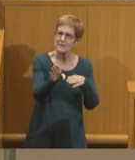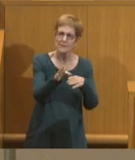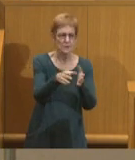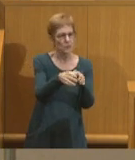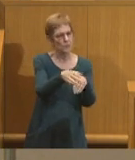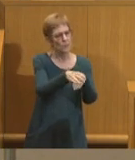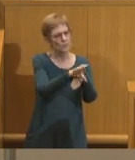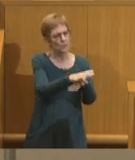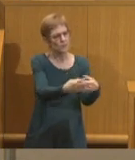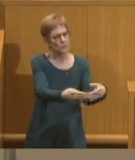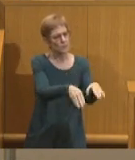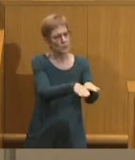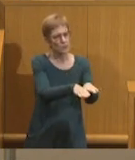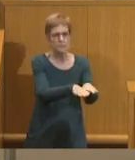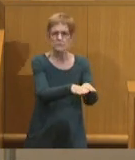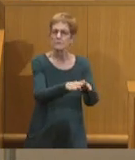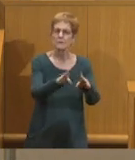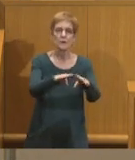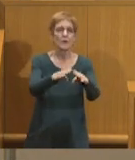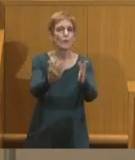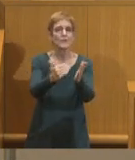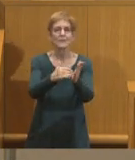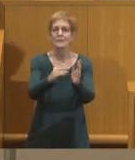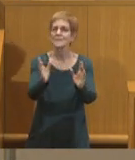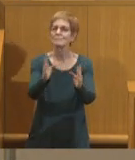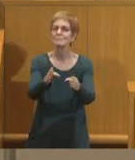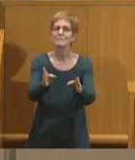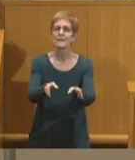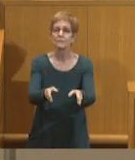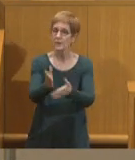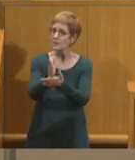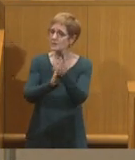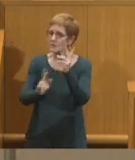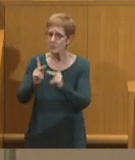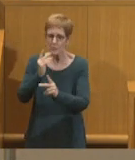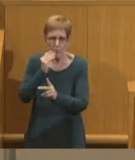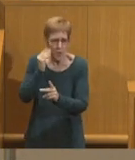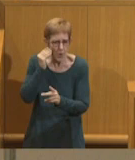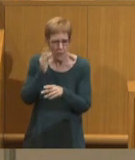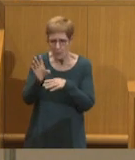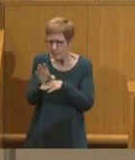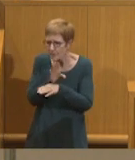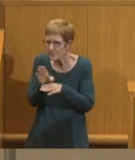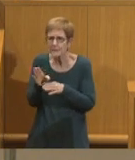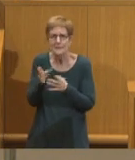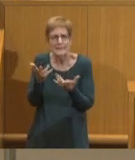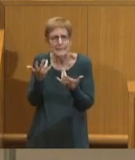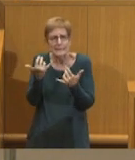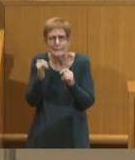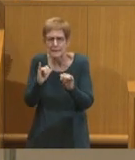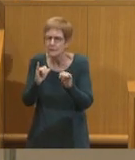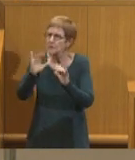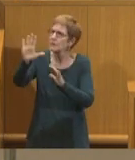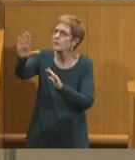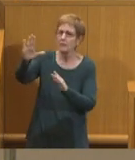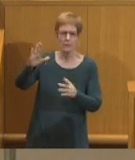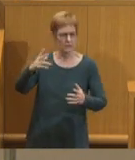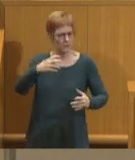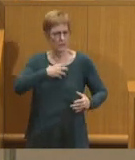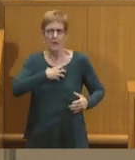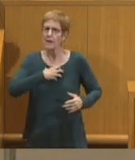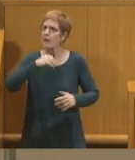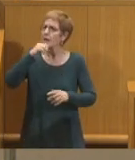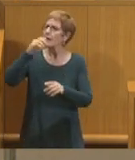forced to close, many never reopening. Some people who owned homes and businesses still contend that they were not